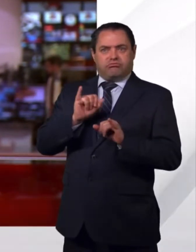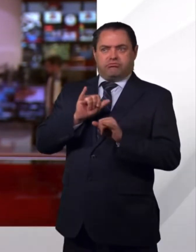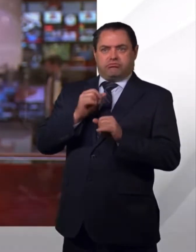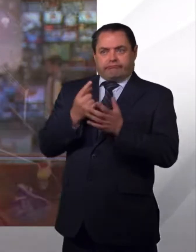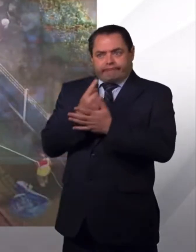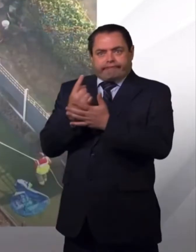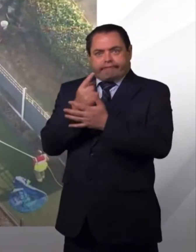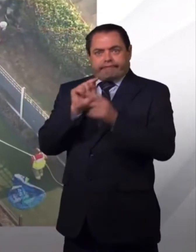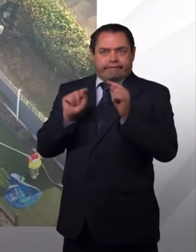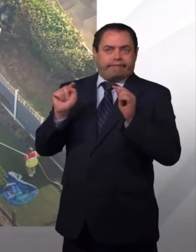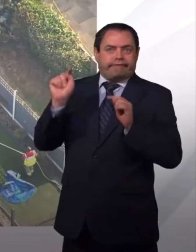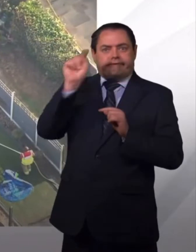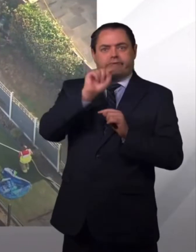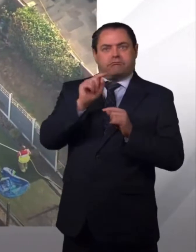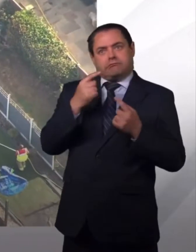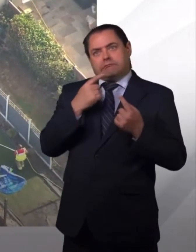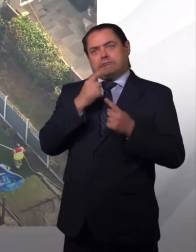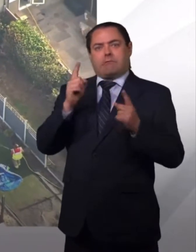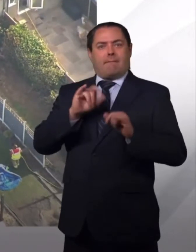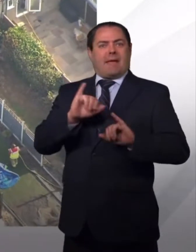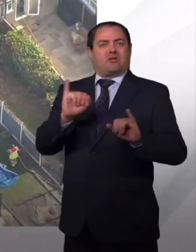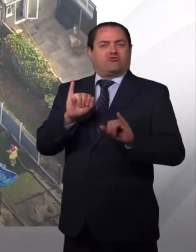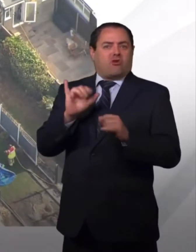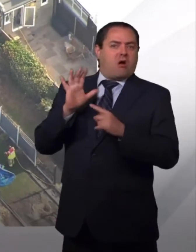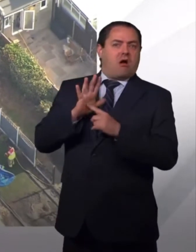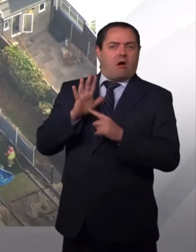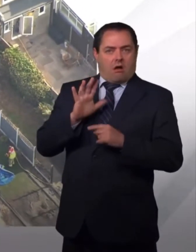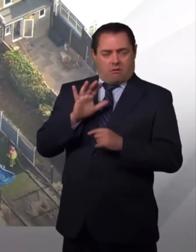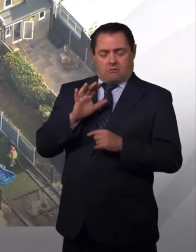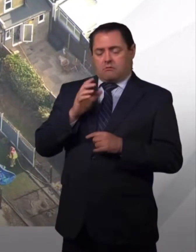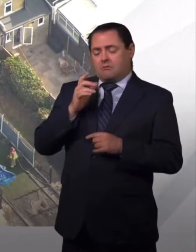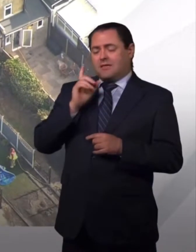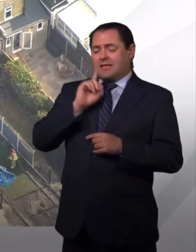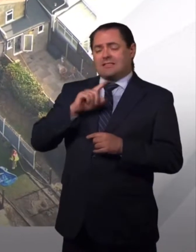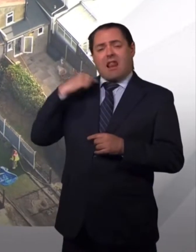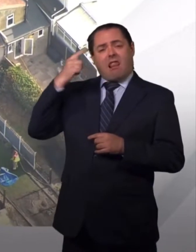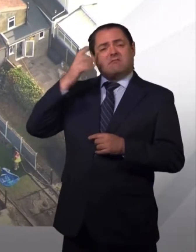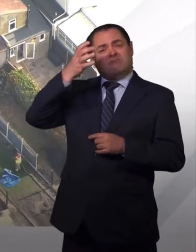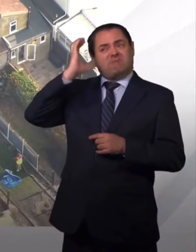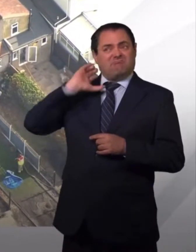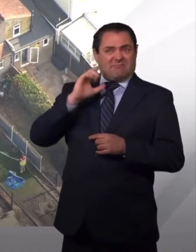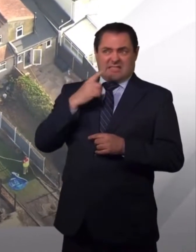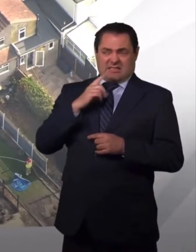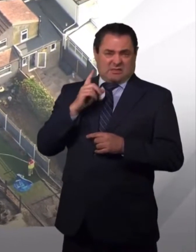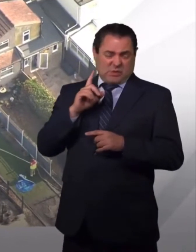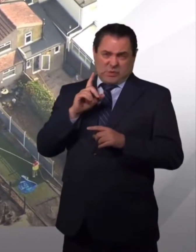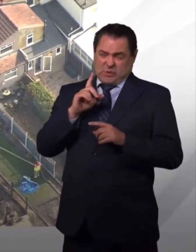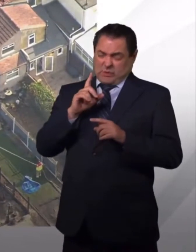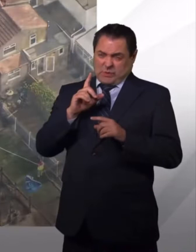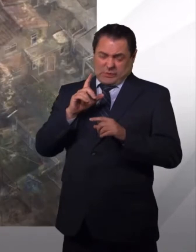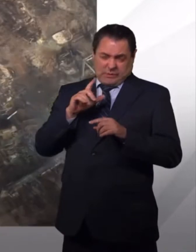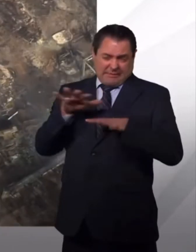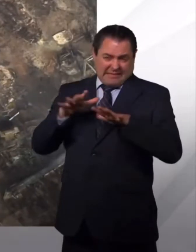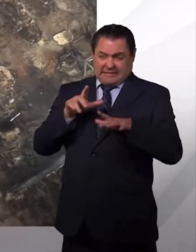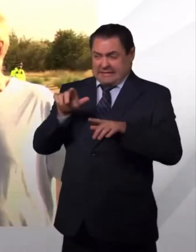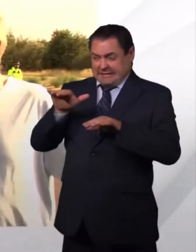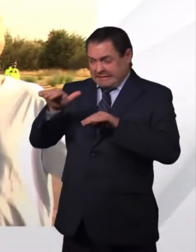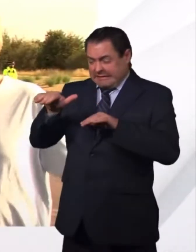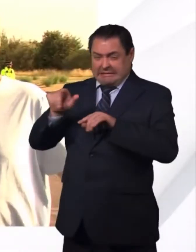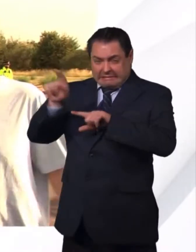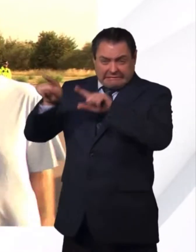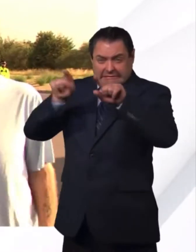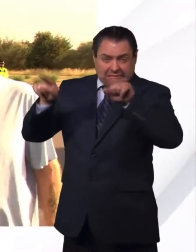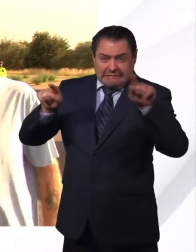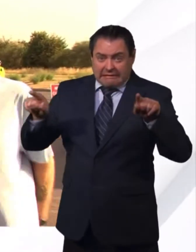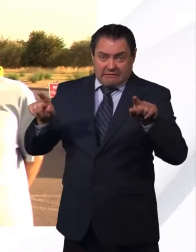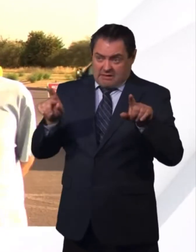in their path. Firefighters in the capital say yesterday was their busiest day since the Second World War. In